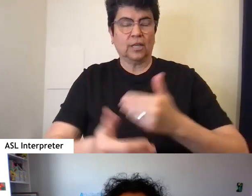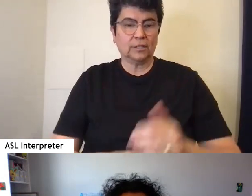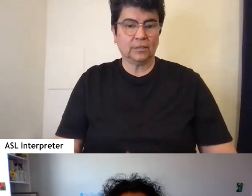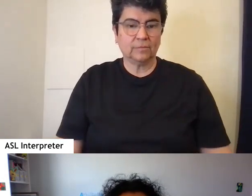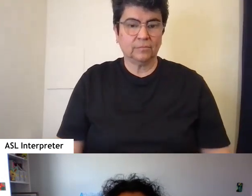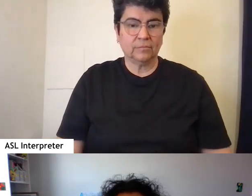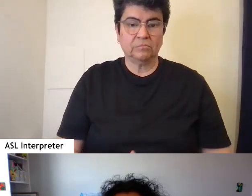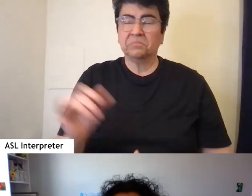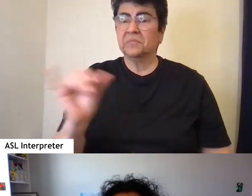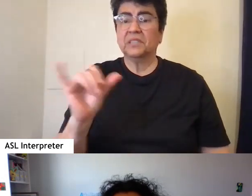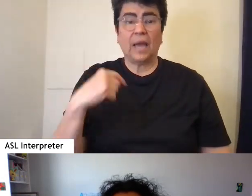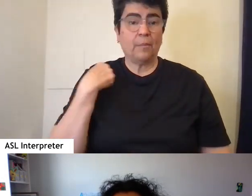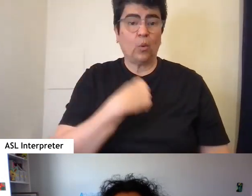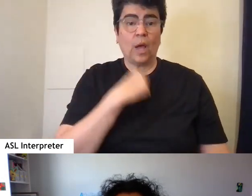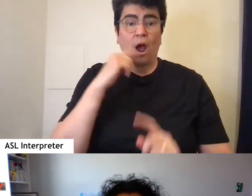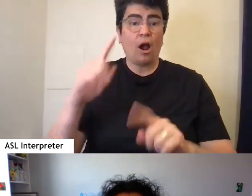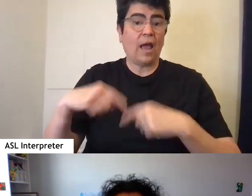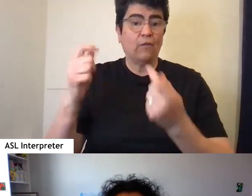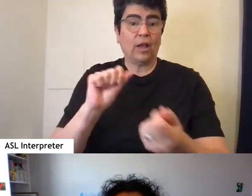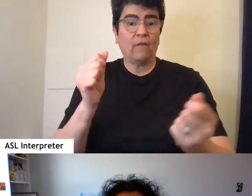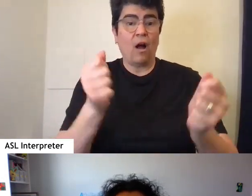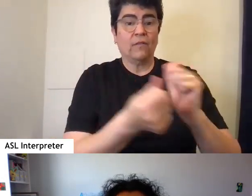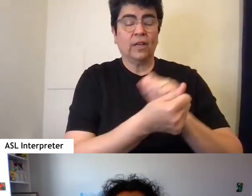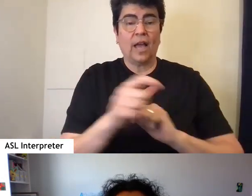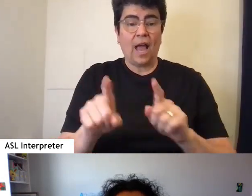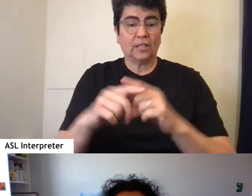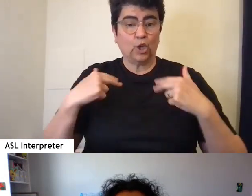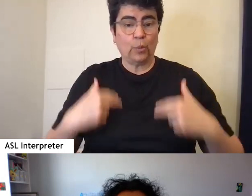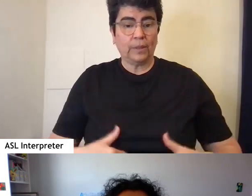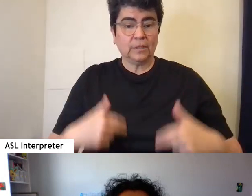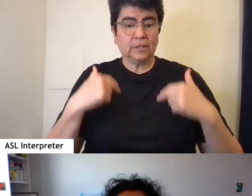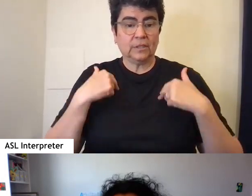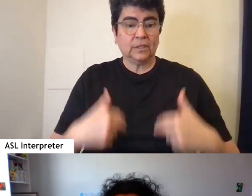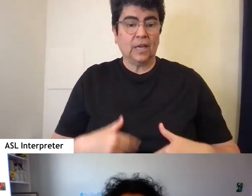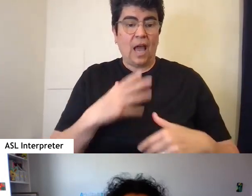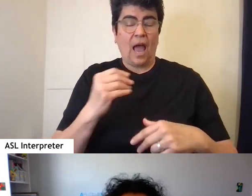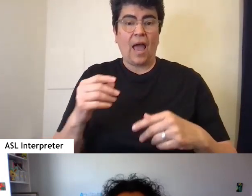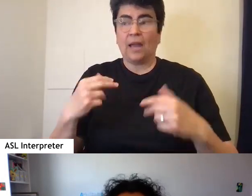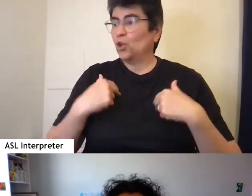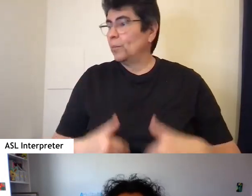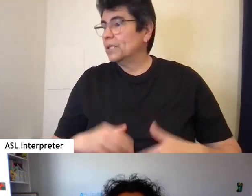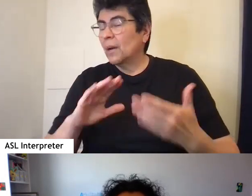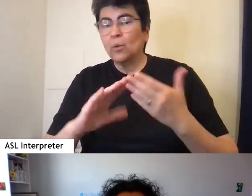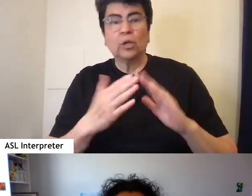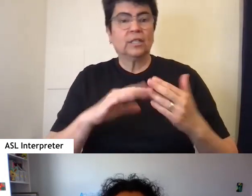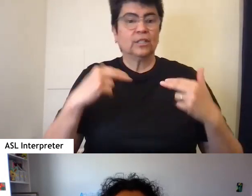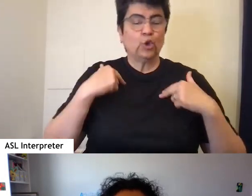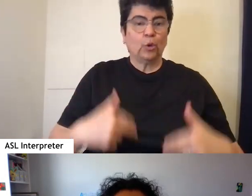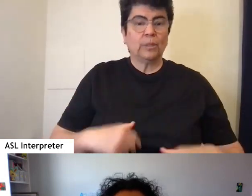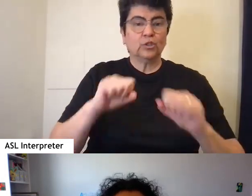Just like we are ever evolving as humans. And as human communities and human societies,